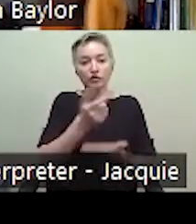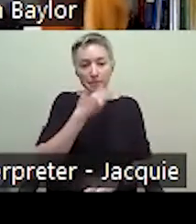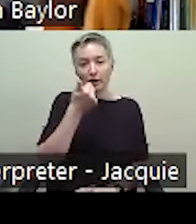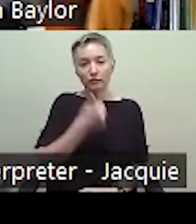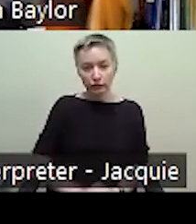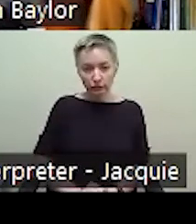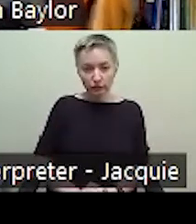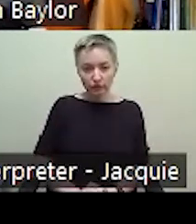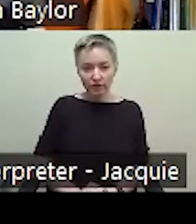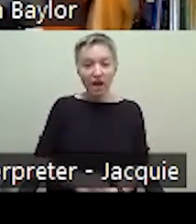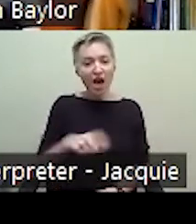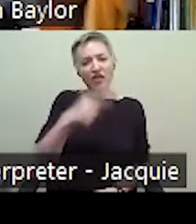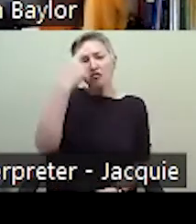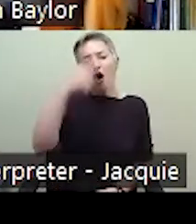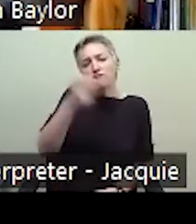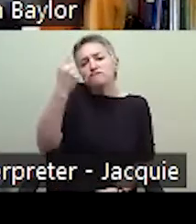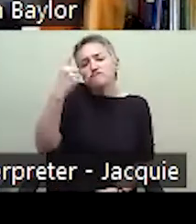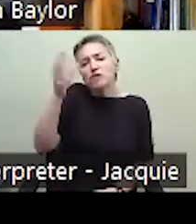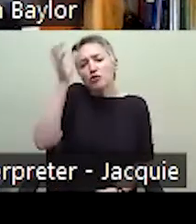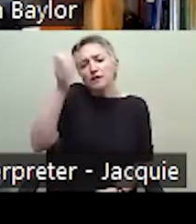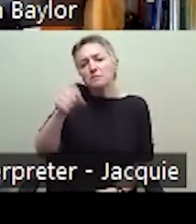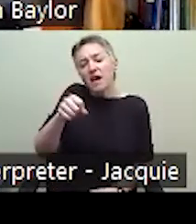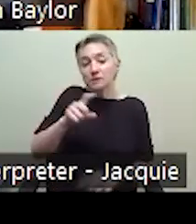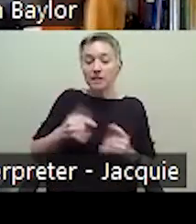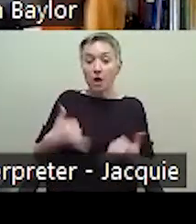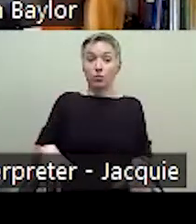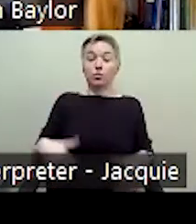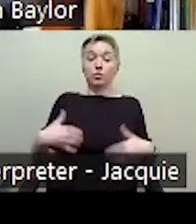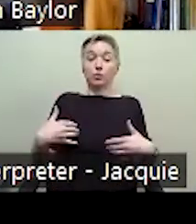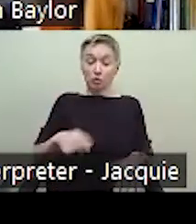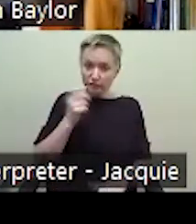They thought they knew, but they didn't. And now they, now they seem to get it. Um,